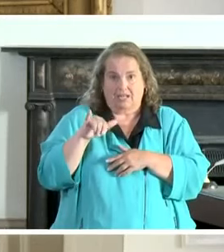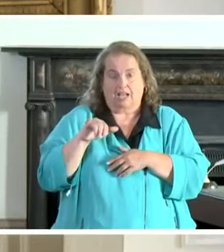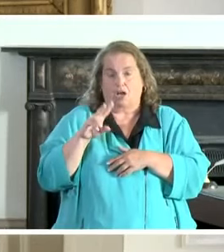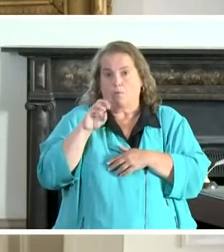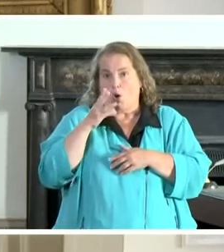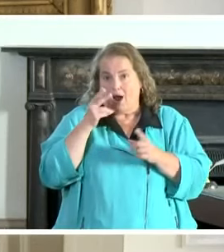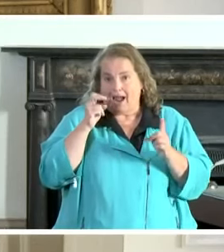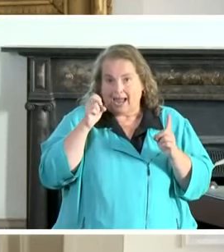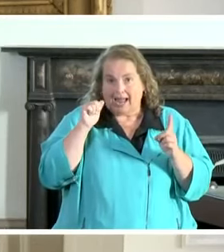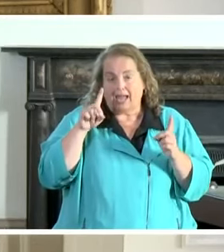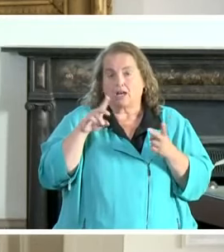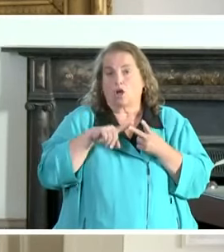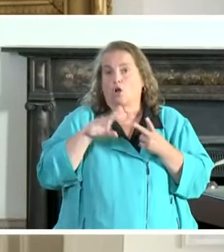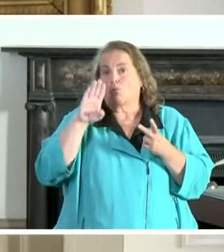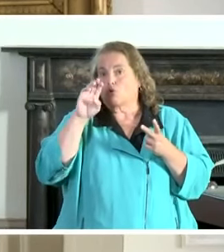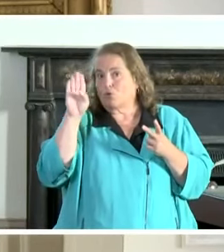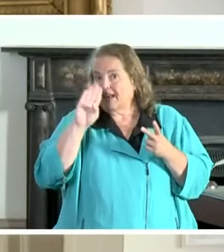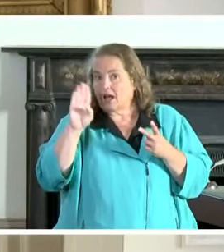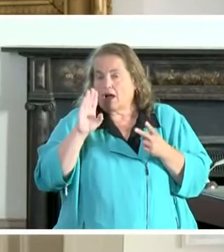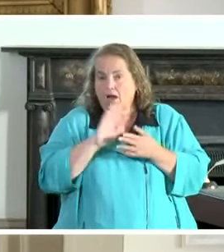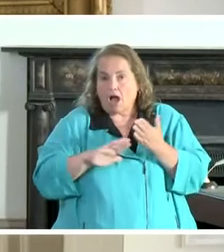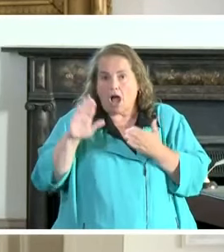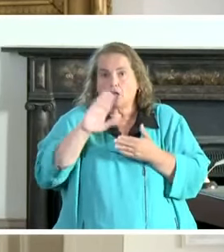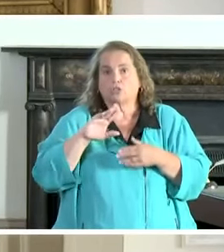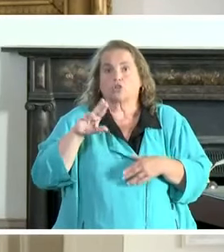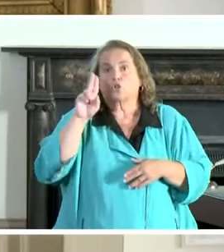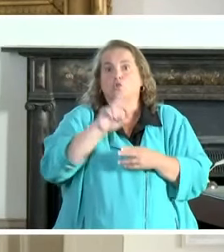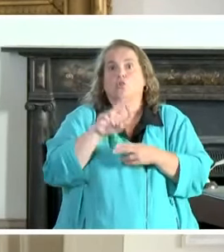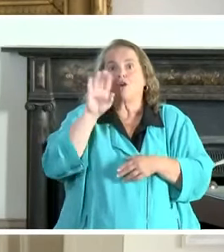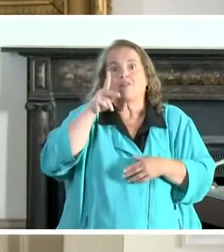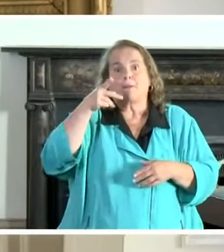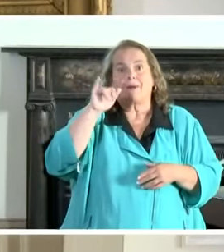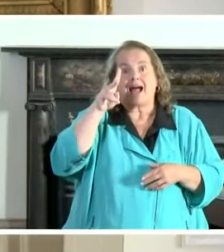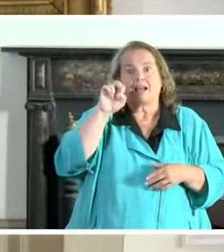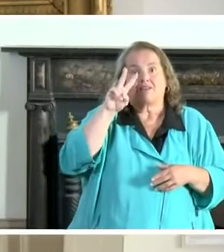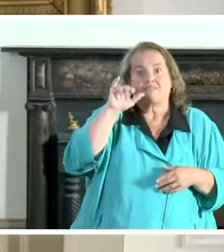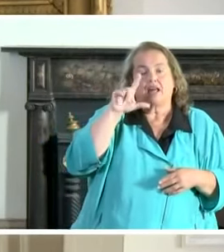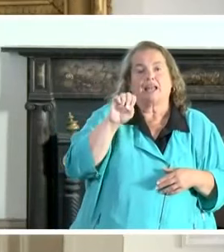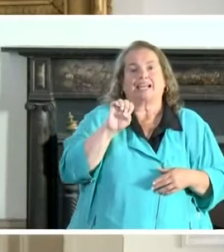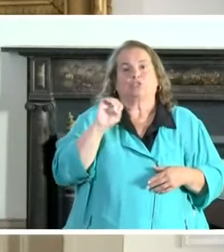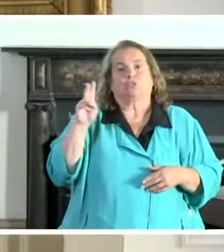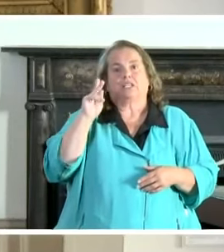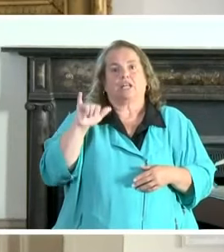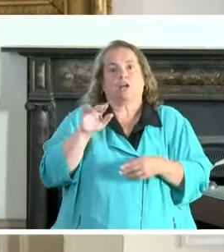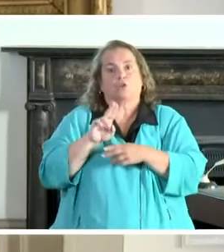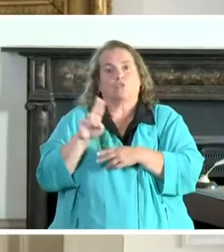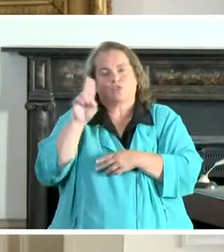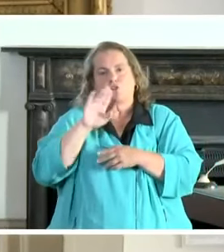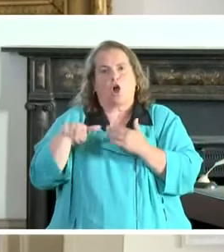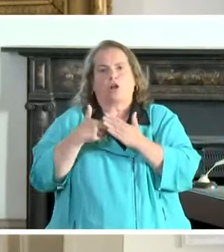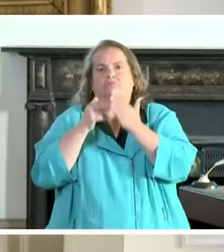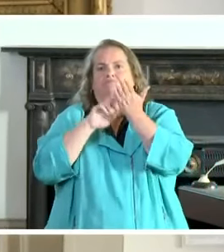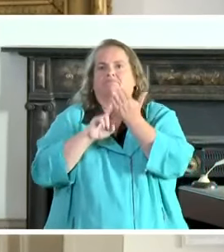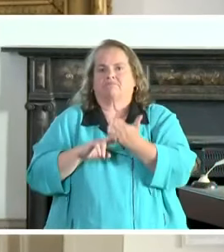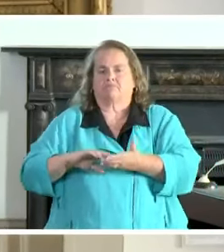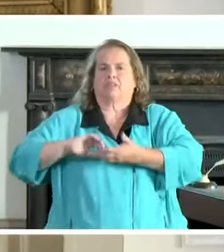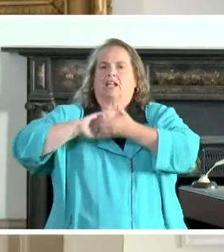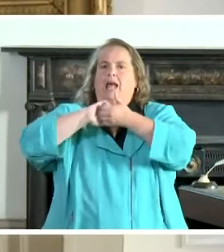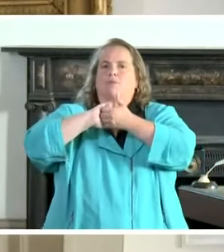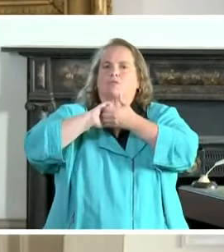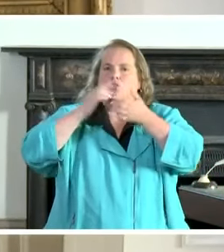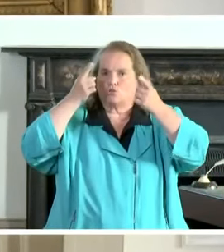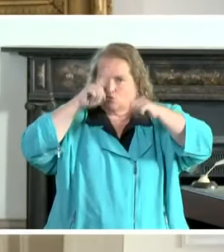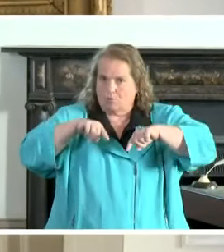Morehead State University, Berea College, University of Pikeville, and Eastern Kentucky University all sign up with a collaboration agreement